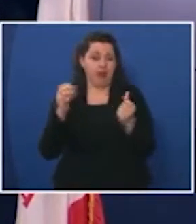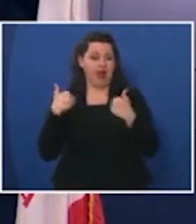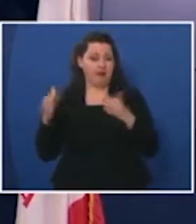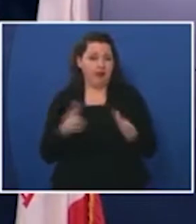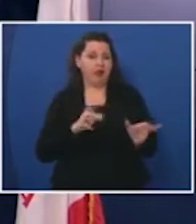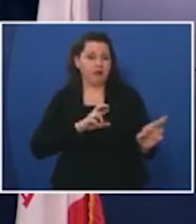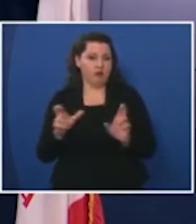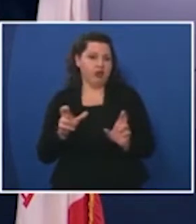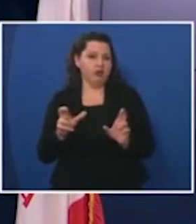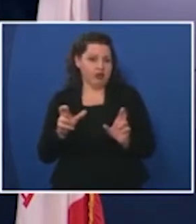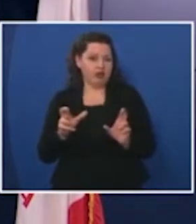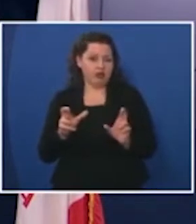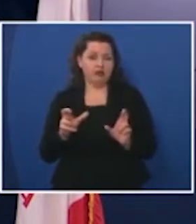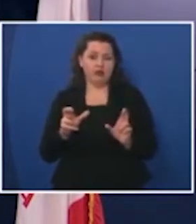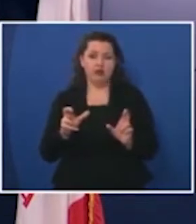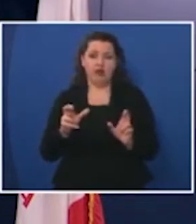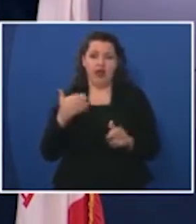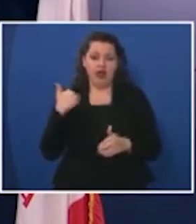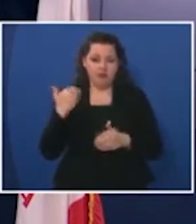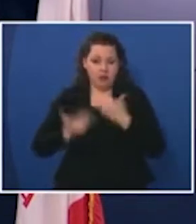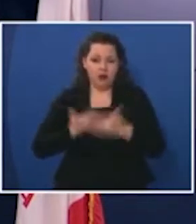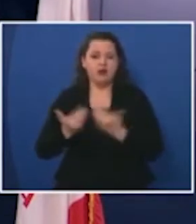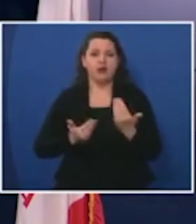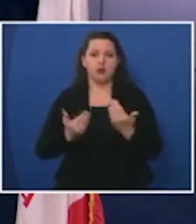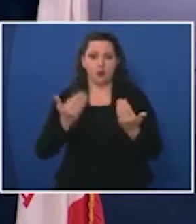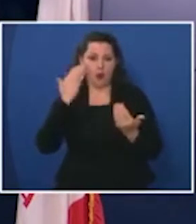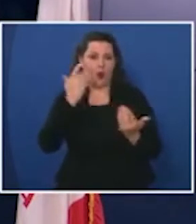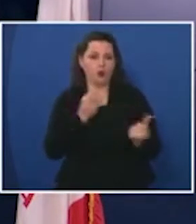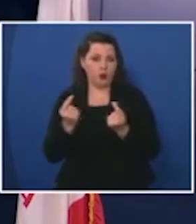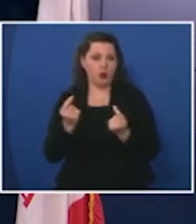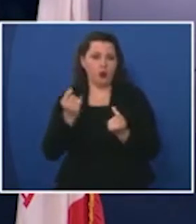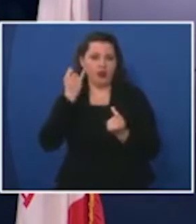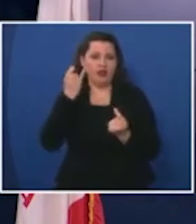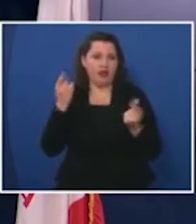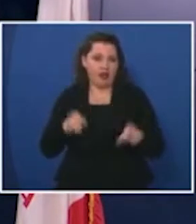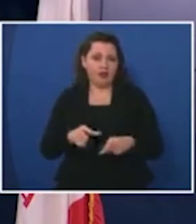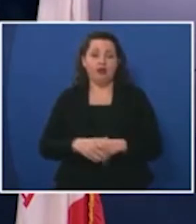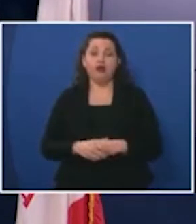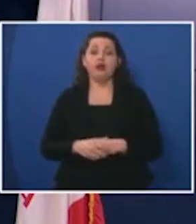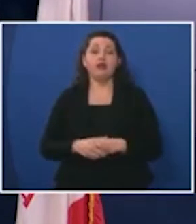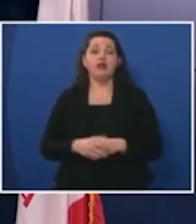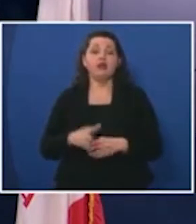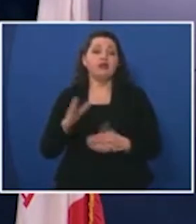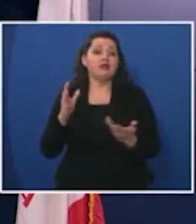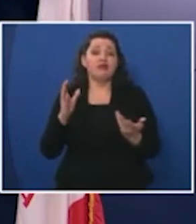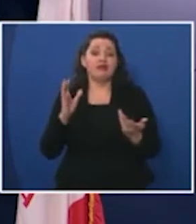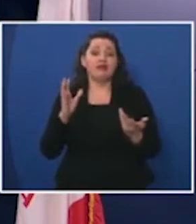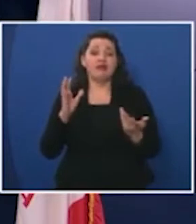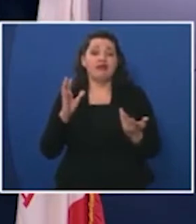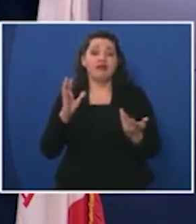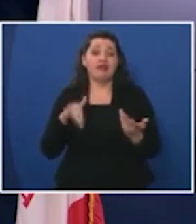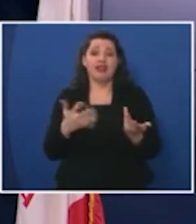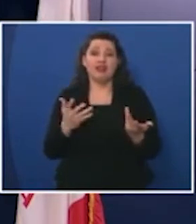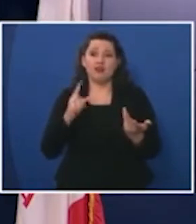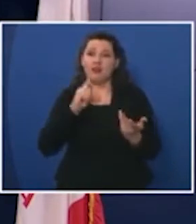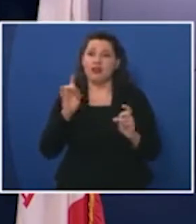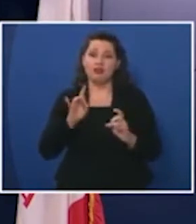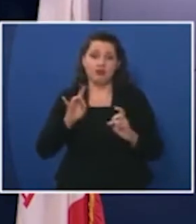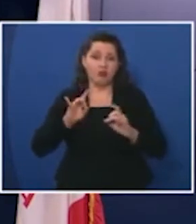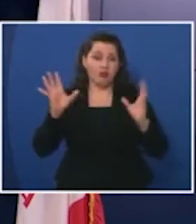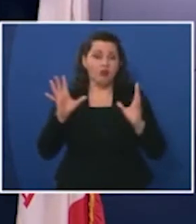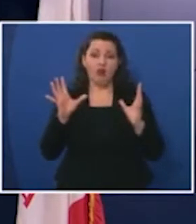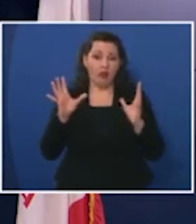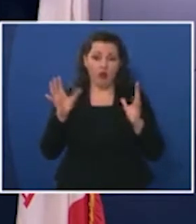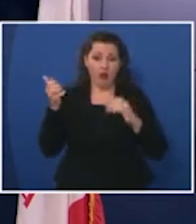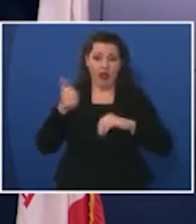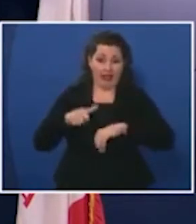activity they have a process in place to address that you know it's it's just awful anytime